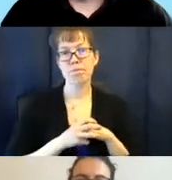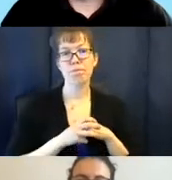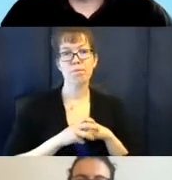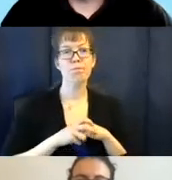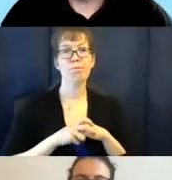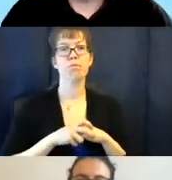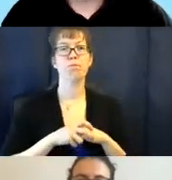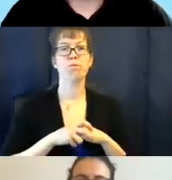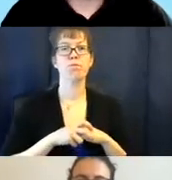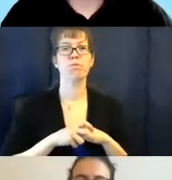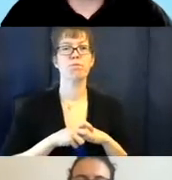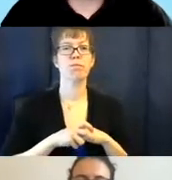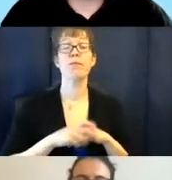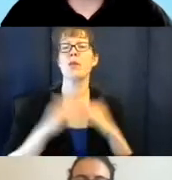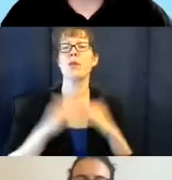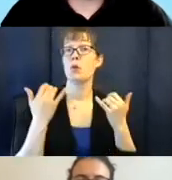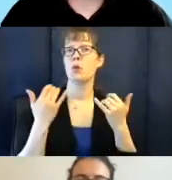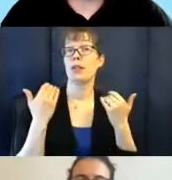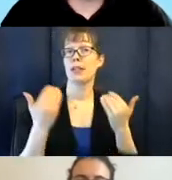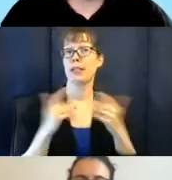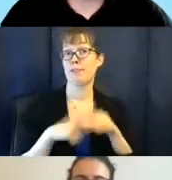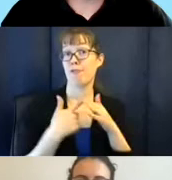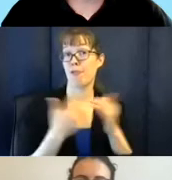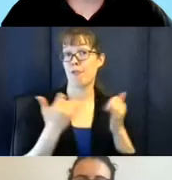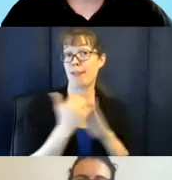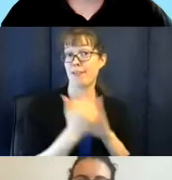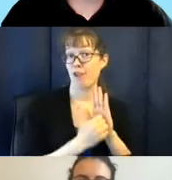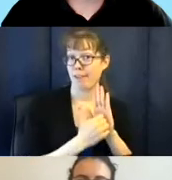All right, we're just going to get started here with today's agenda.